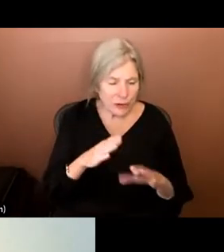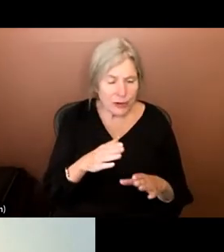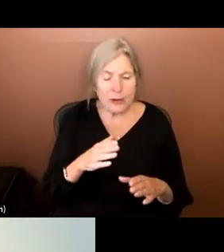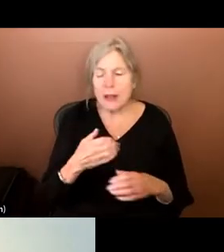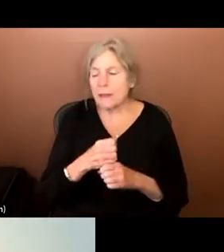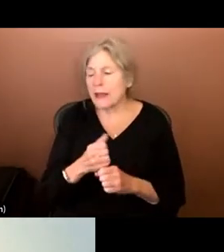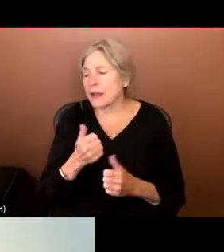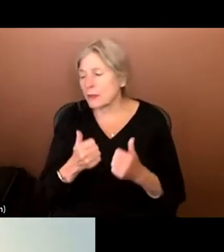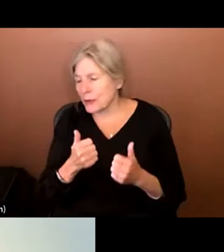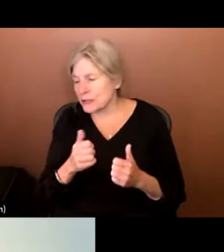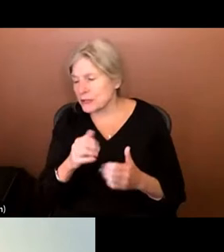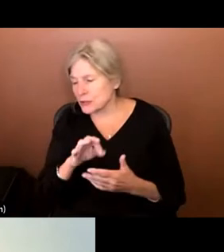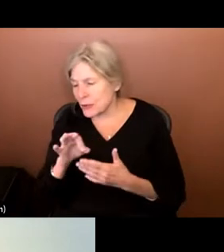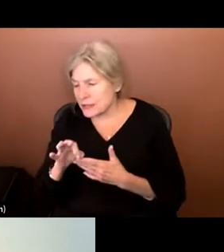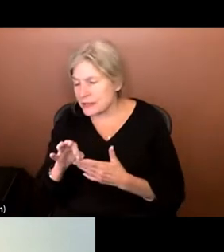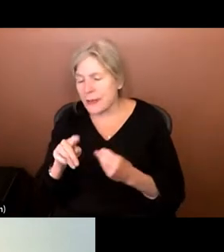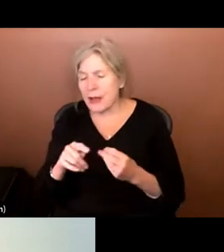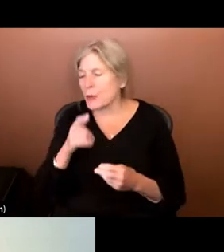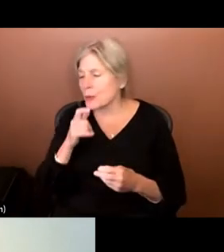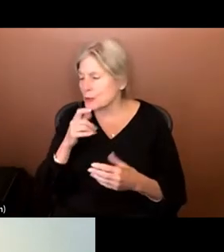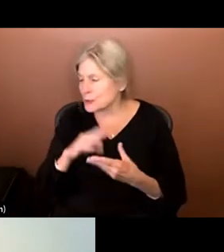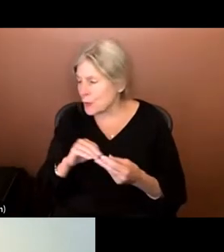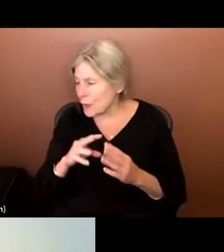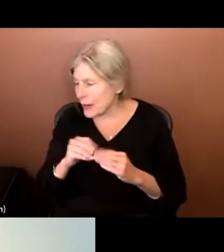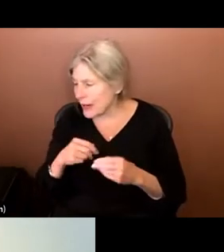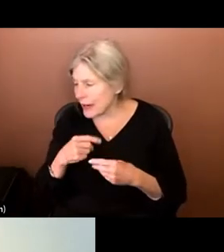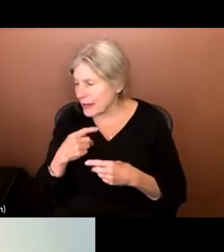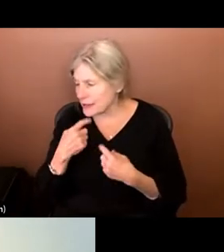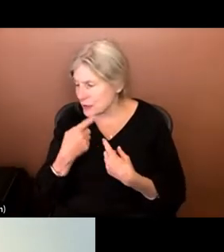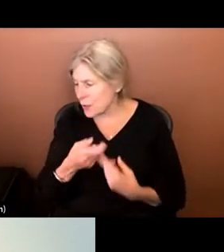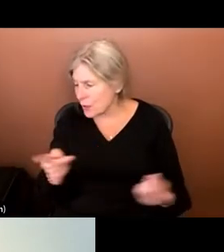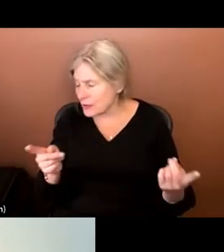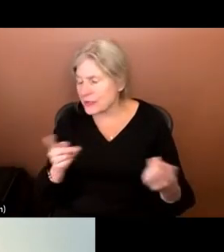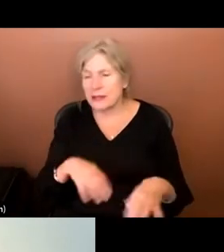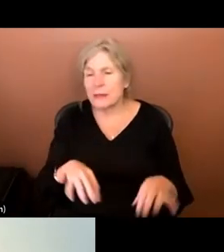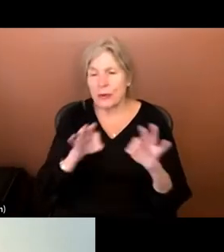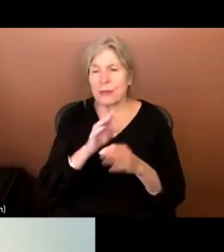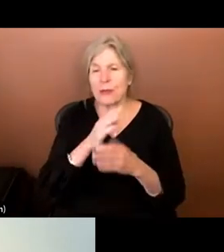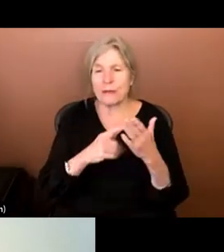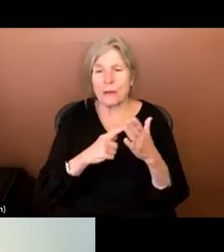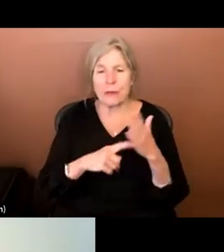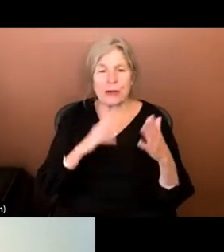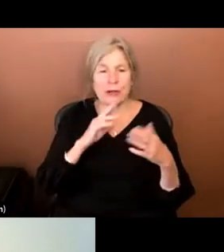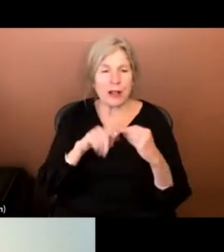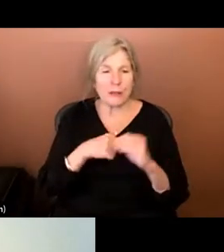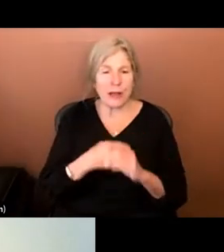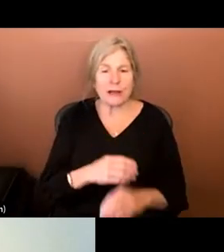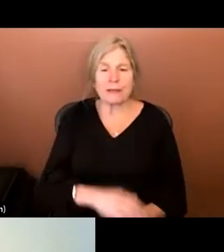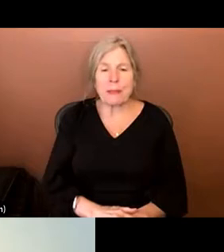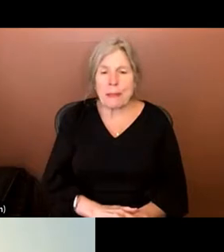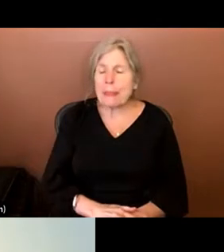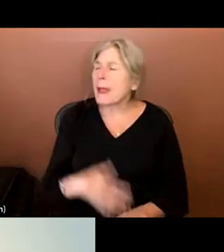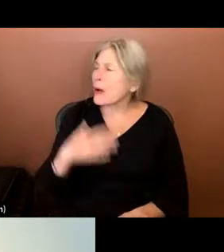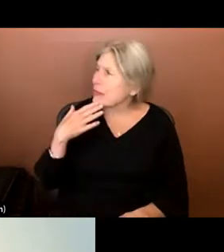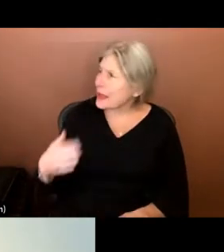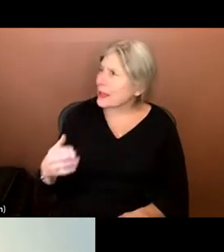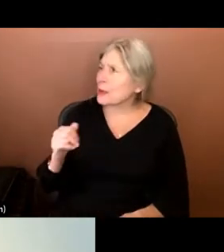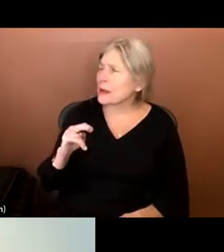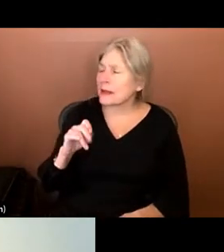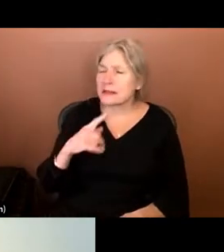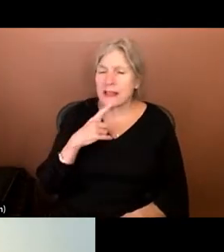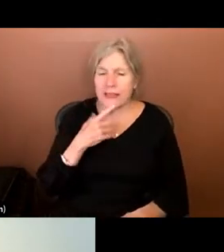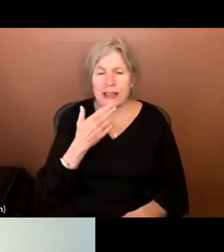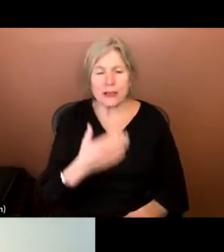about whose story gets told. And I think that's a really important part of what we're going to talk about today. Very nice. Thank you very much. Yeah.